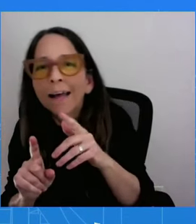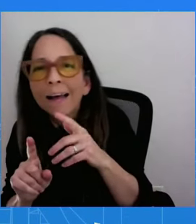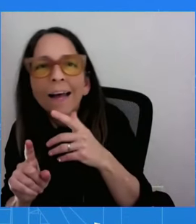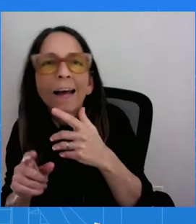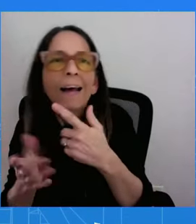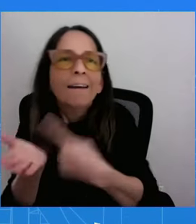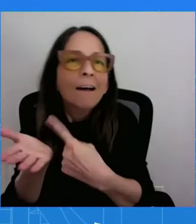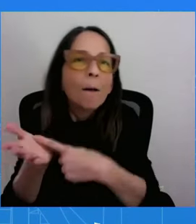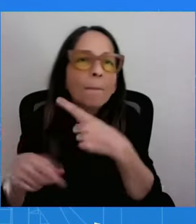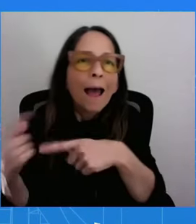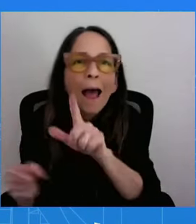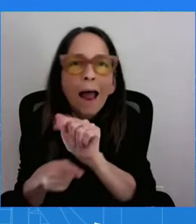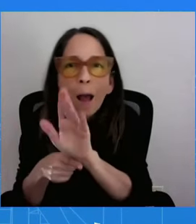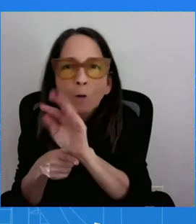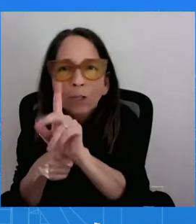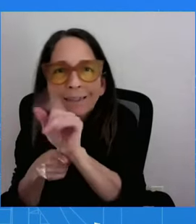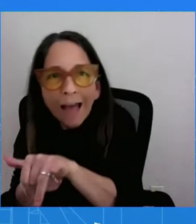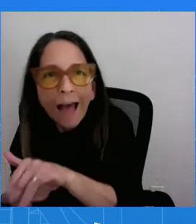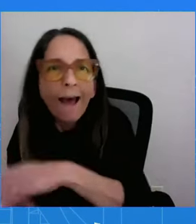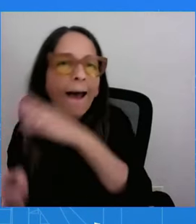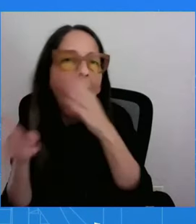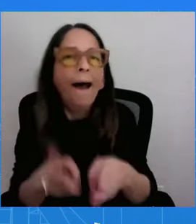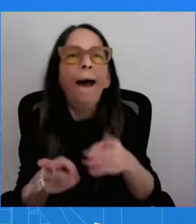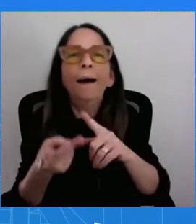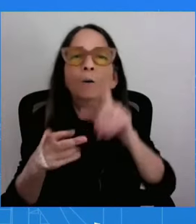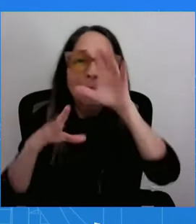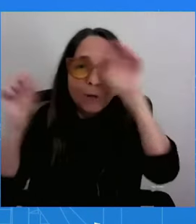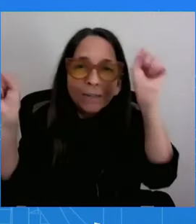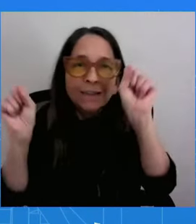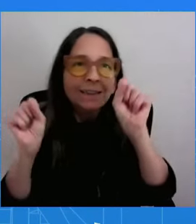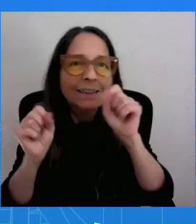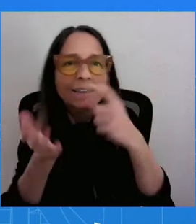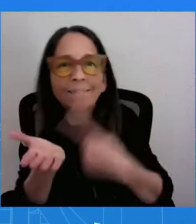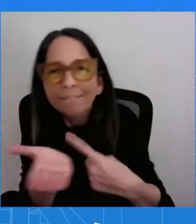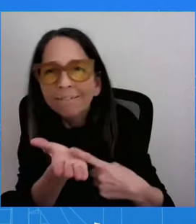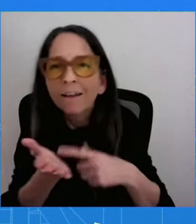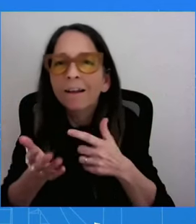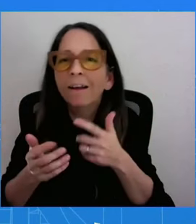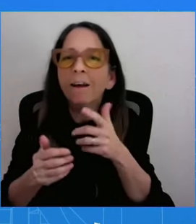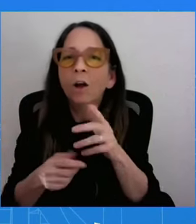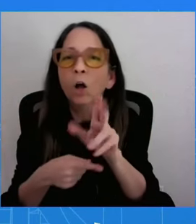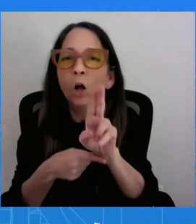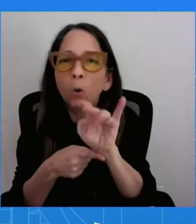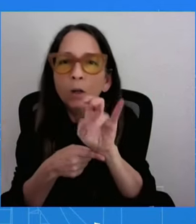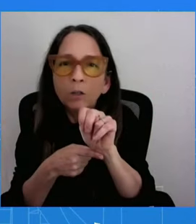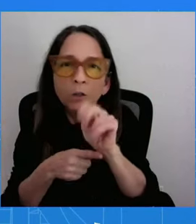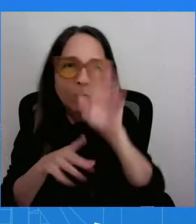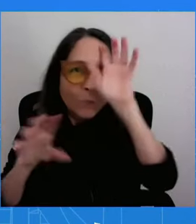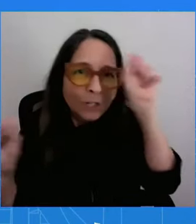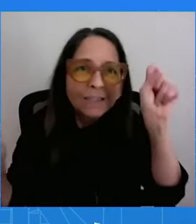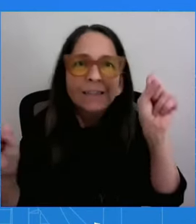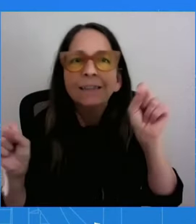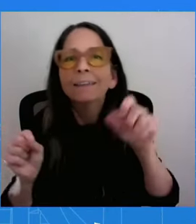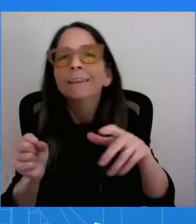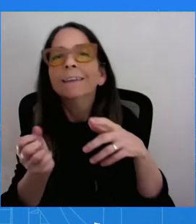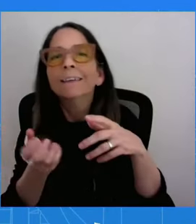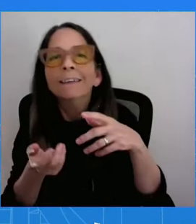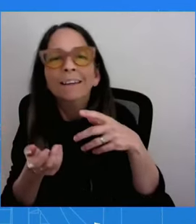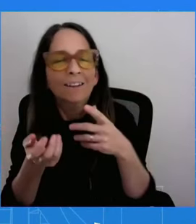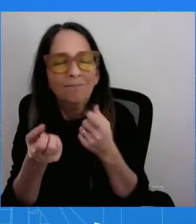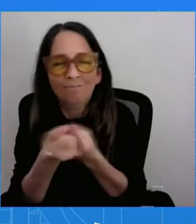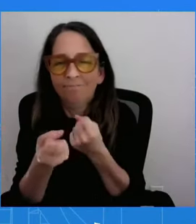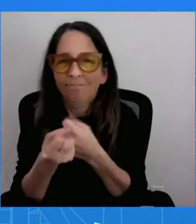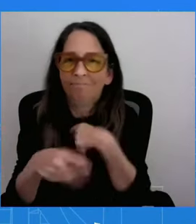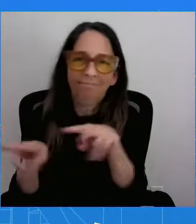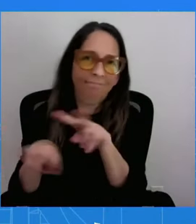being named the most pro-union president ever, which is a title that he's very proud of. I